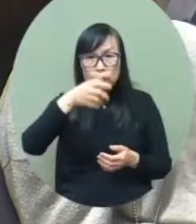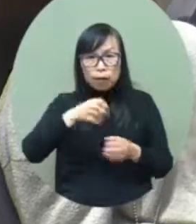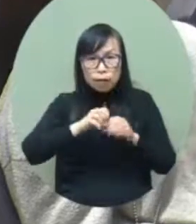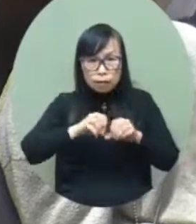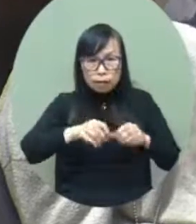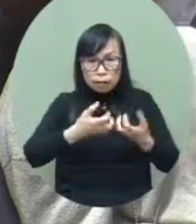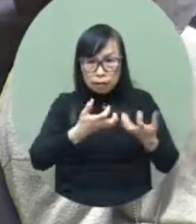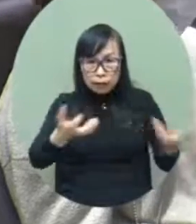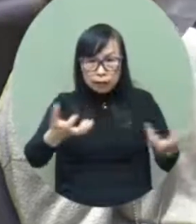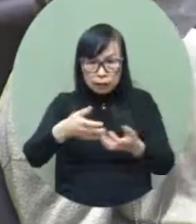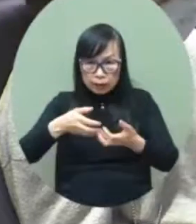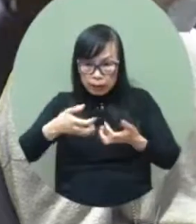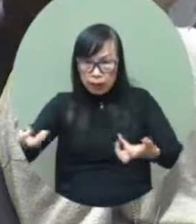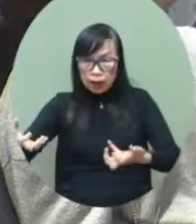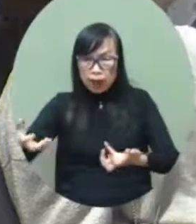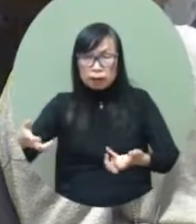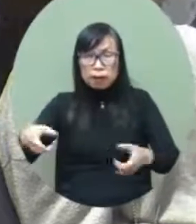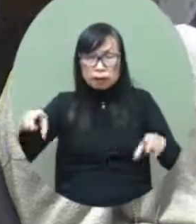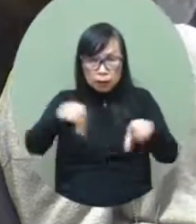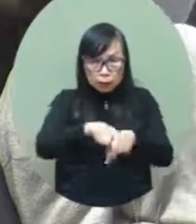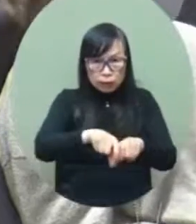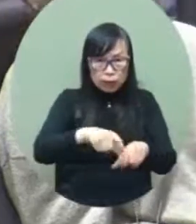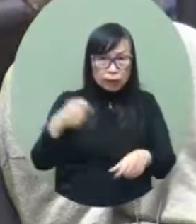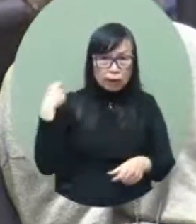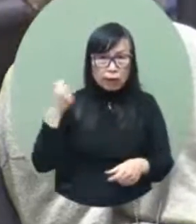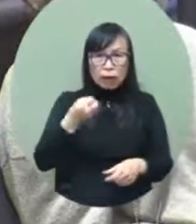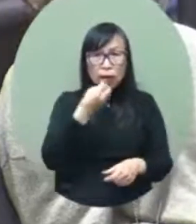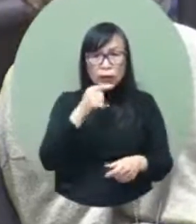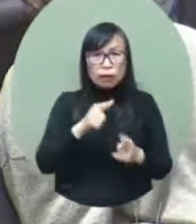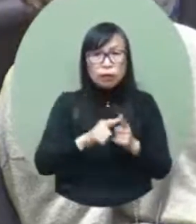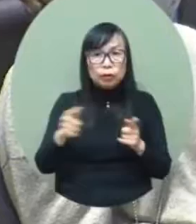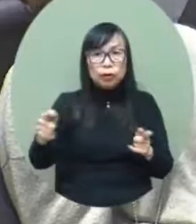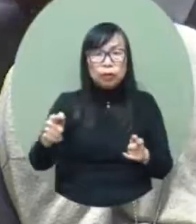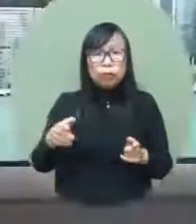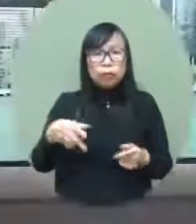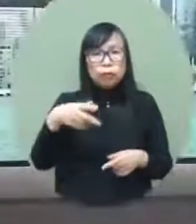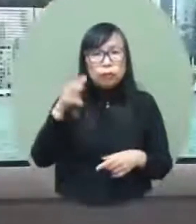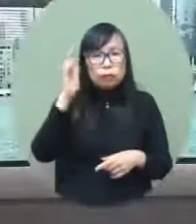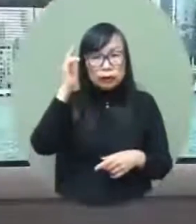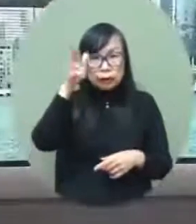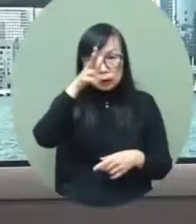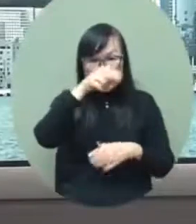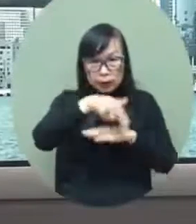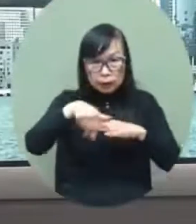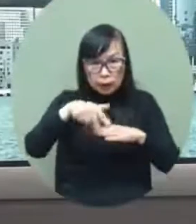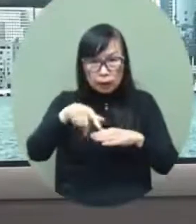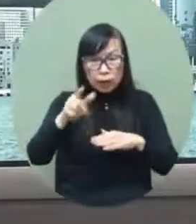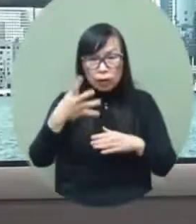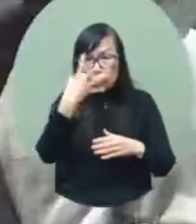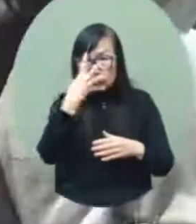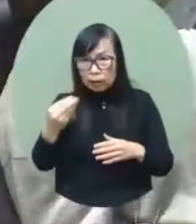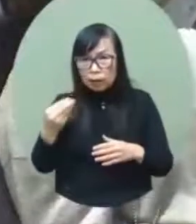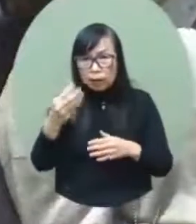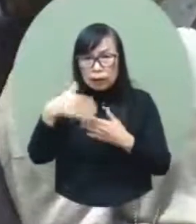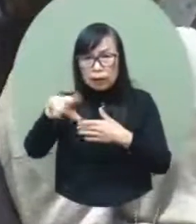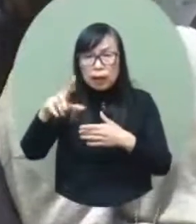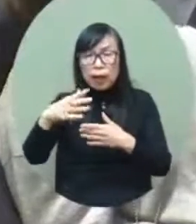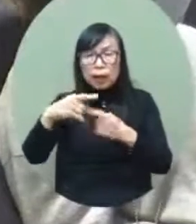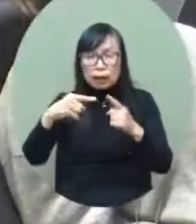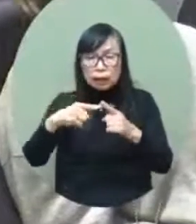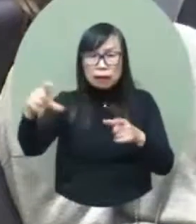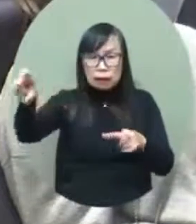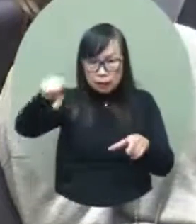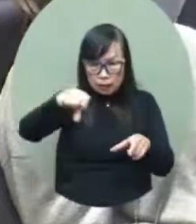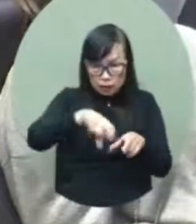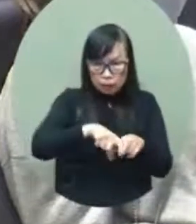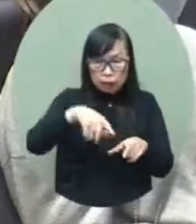hong kong and or attract other assets to the city thank you yeah you repeat your second question uh what will you discuss on your trip to the middle east and to